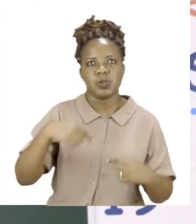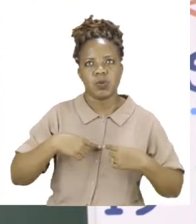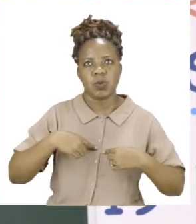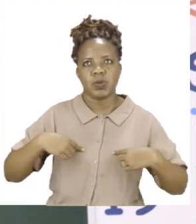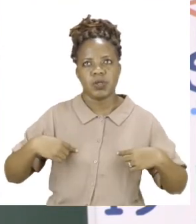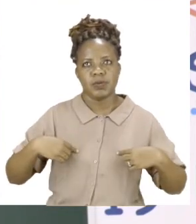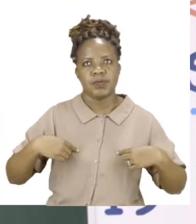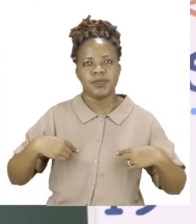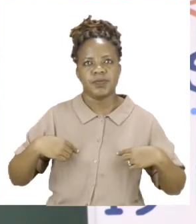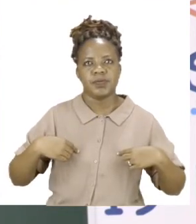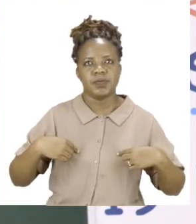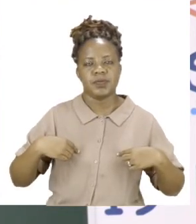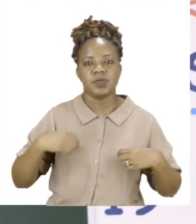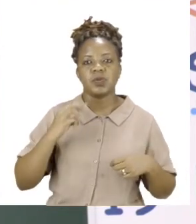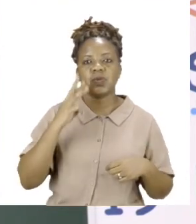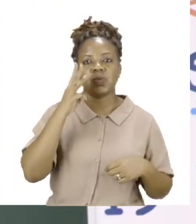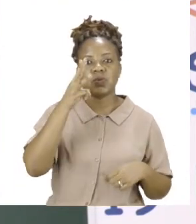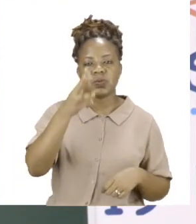We will be...